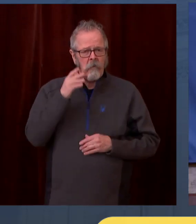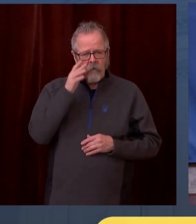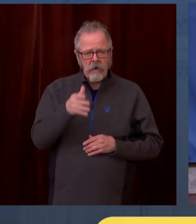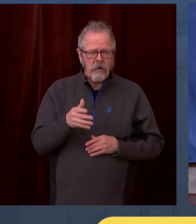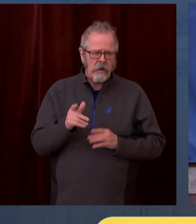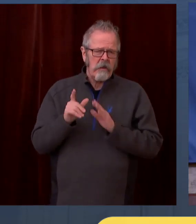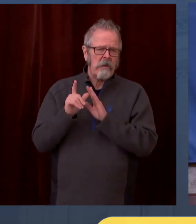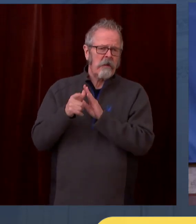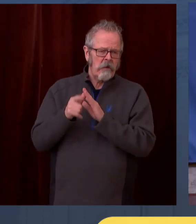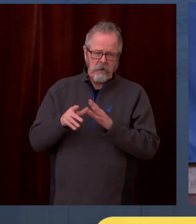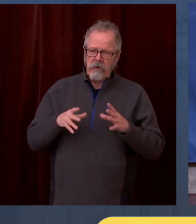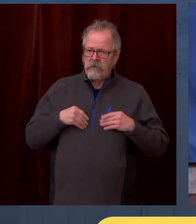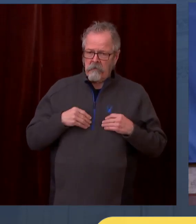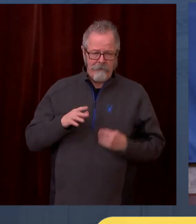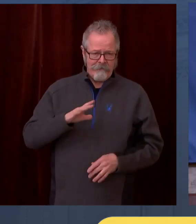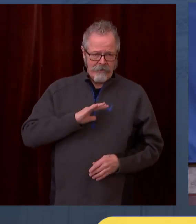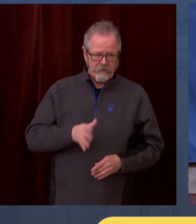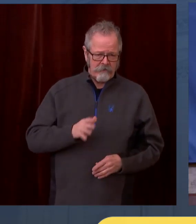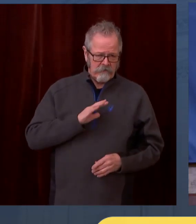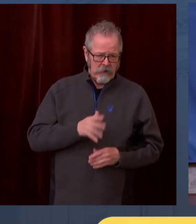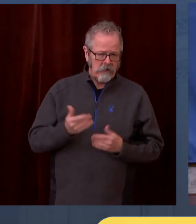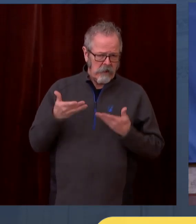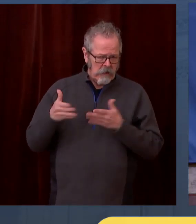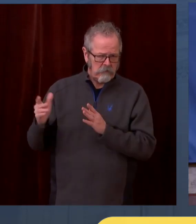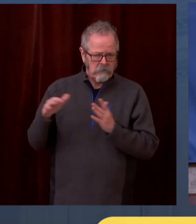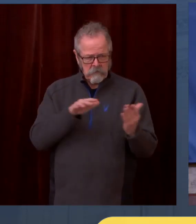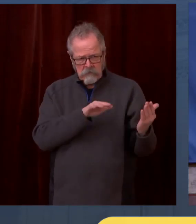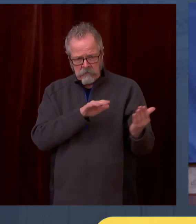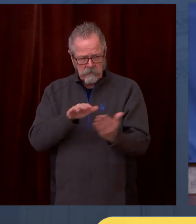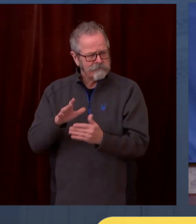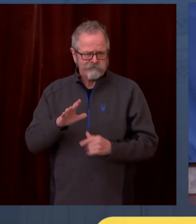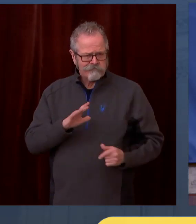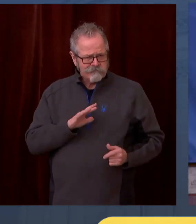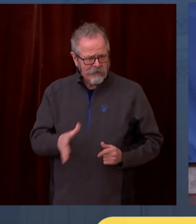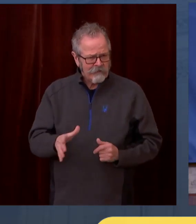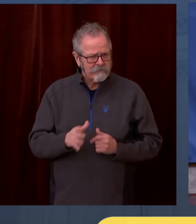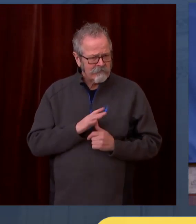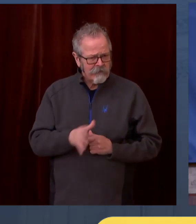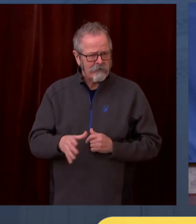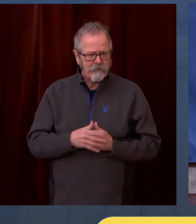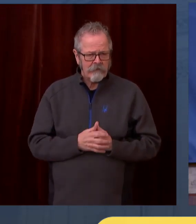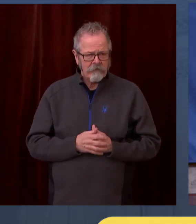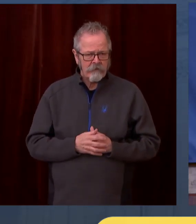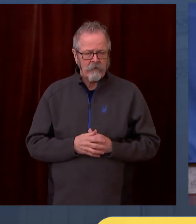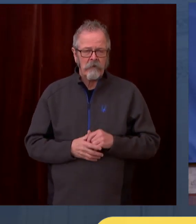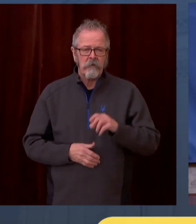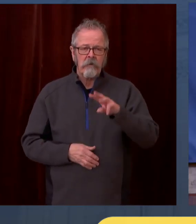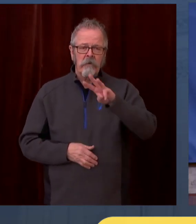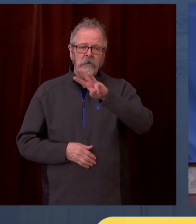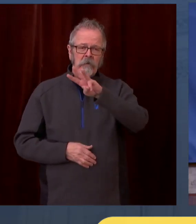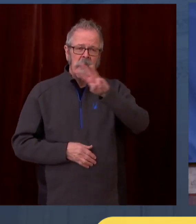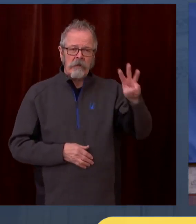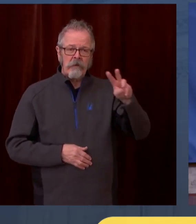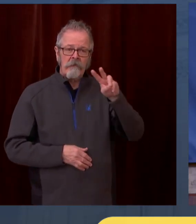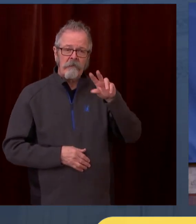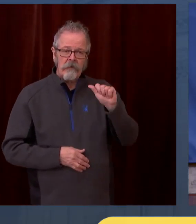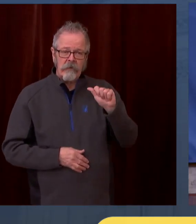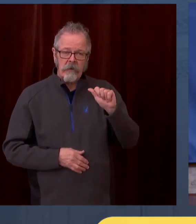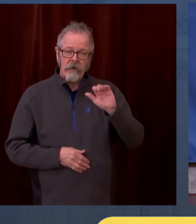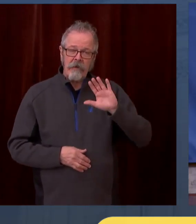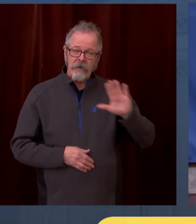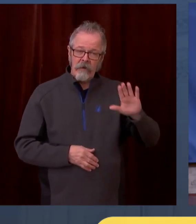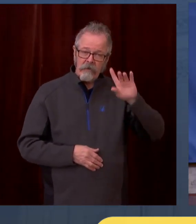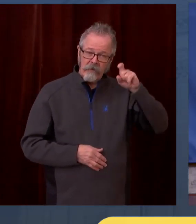You know, Governor Justice of West Virginia, he had a comment the other day along the similar lines. He says, you know, I think a lot